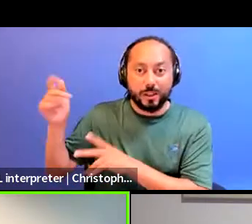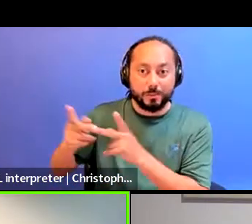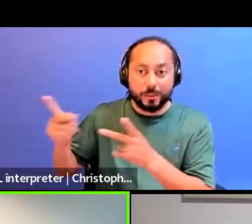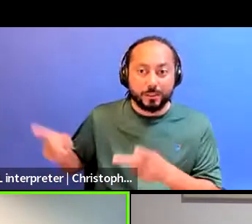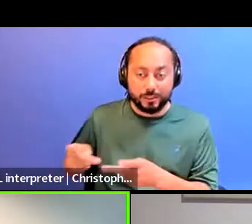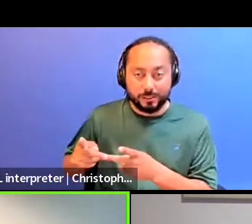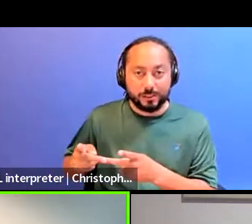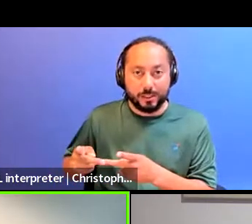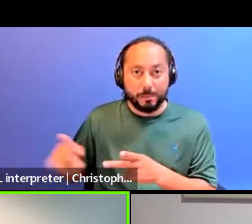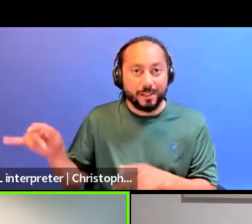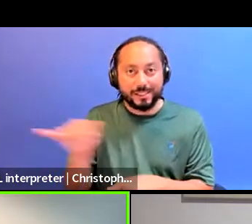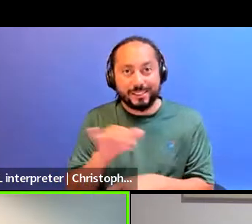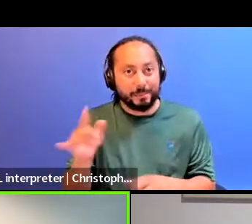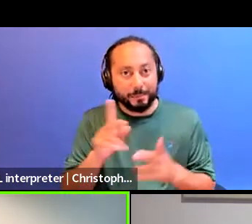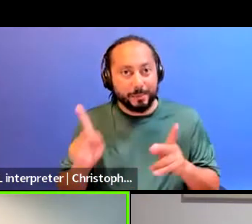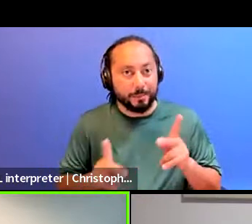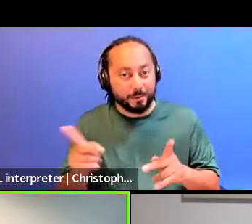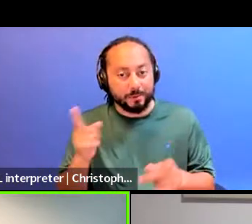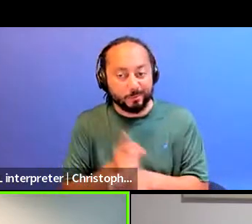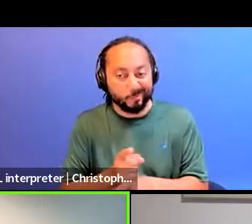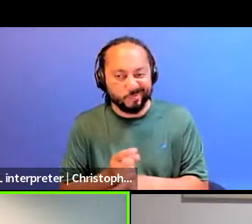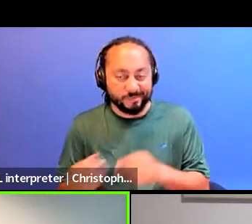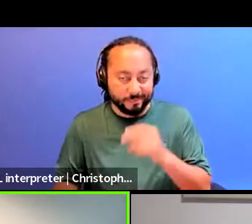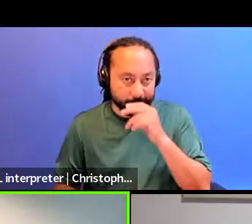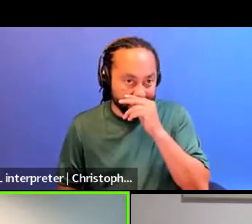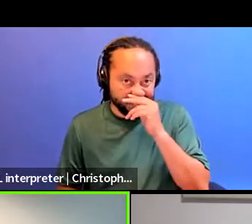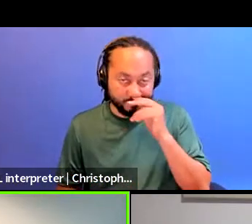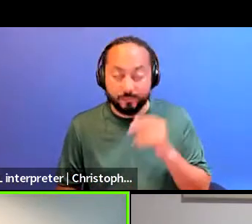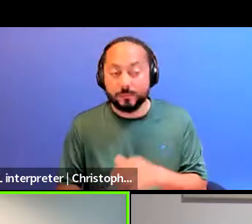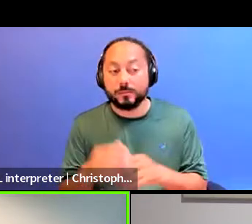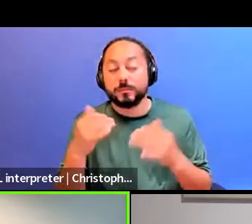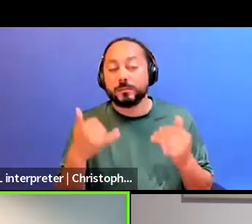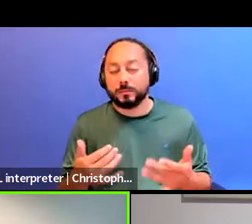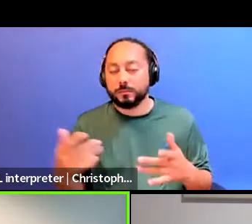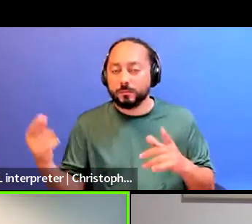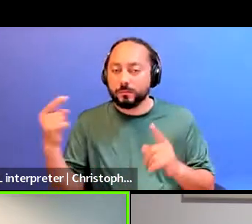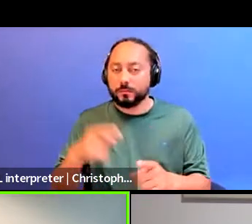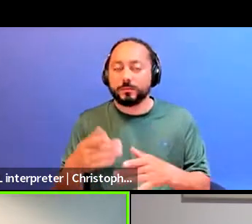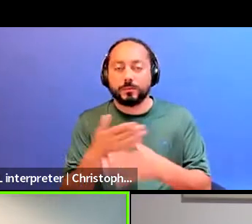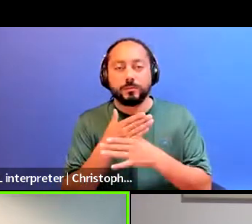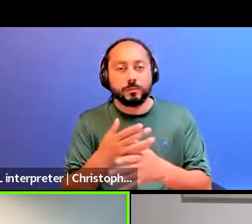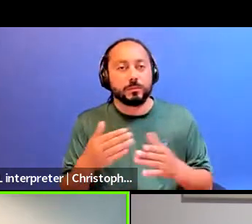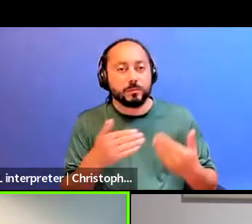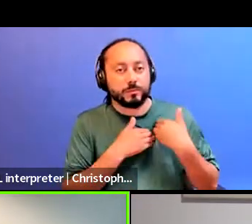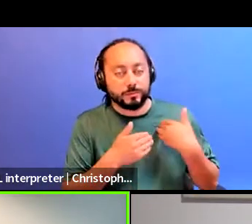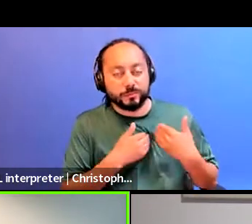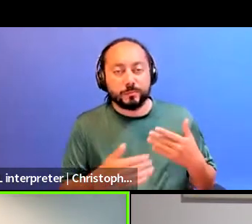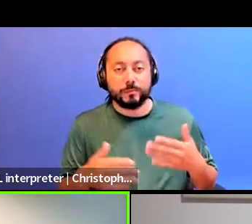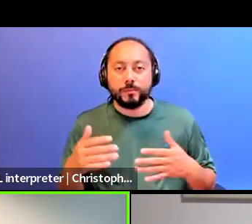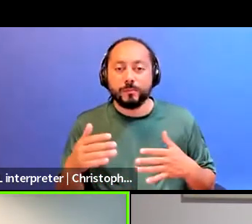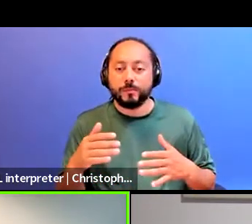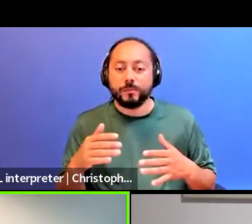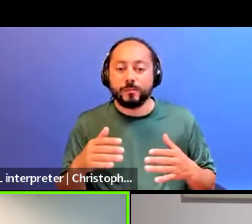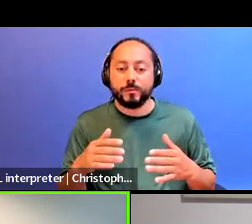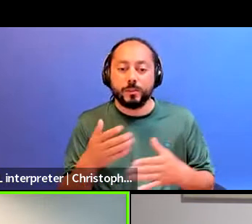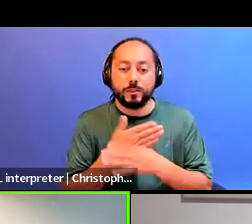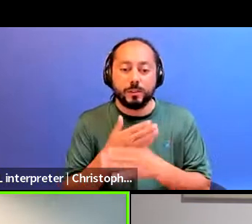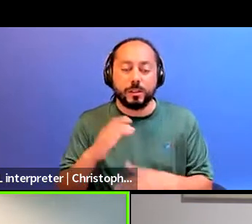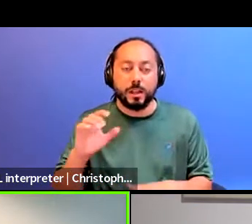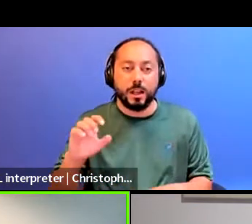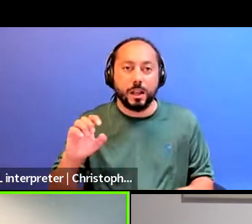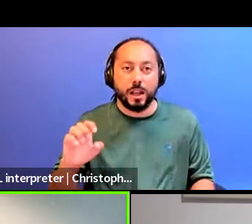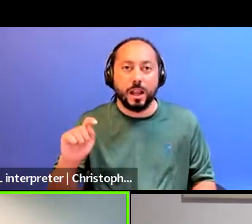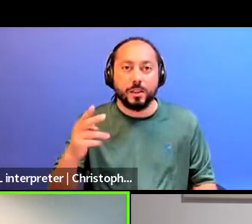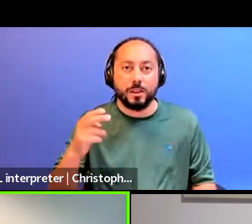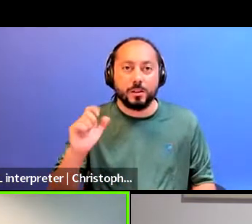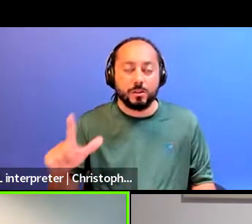the same people, right? So again, this brings us back to a kind of shared responsibility, a shared ethical, you know, commitment to the future and a kind of just